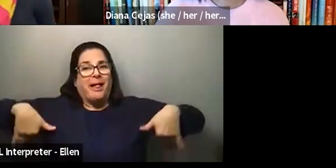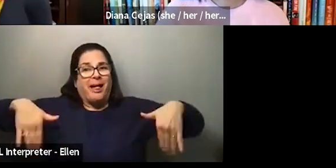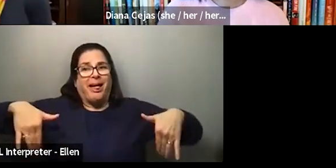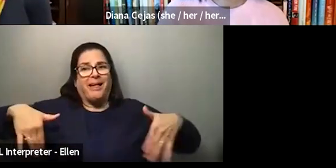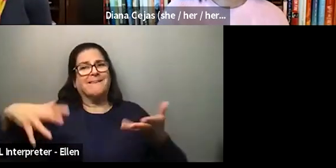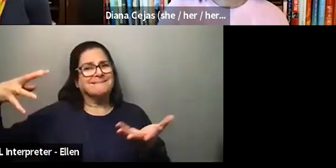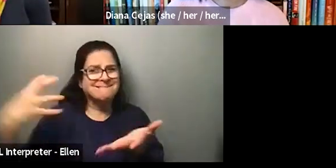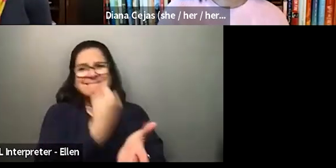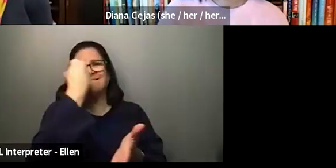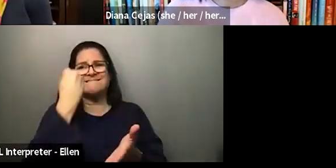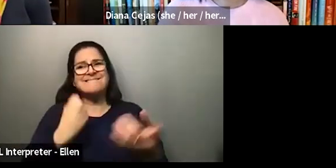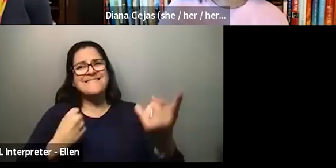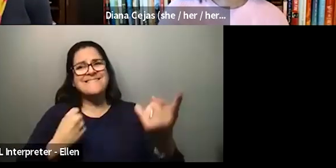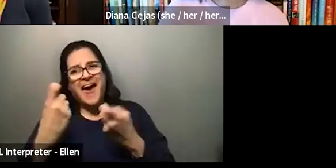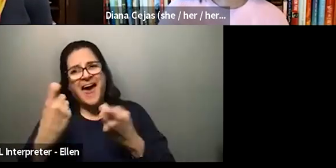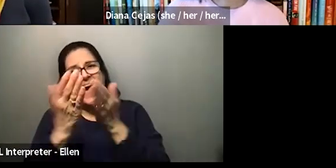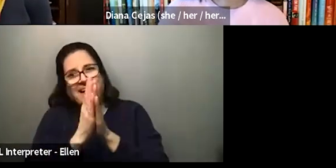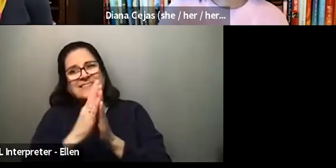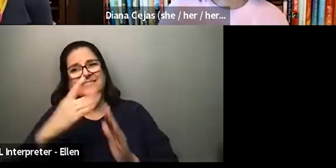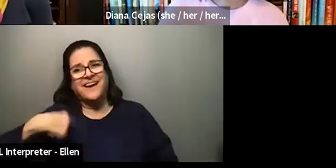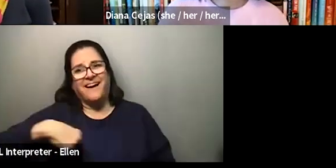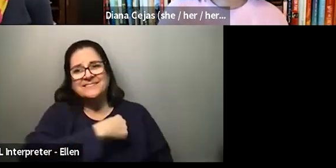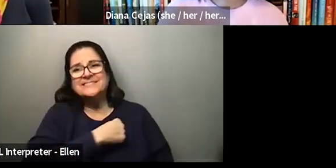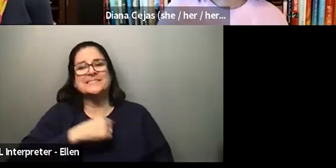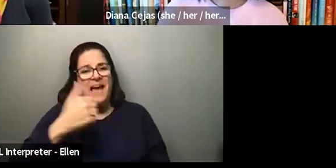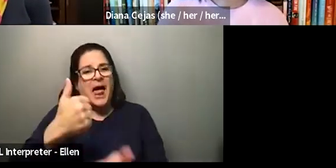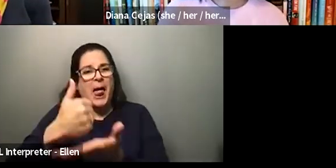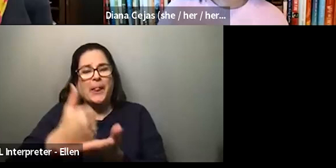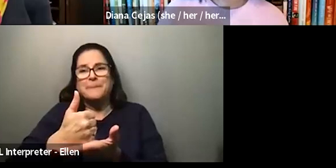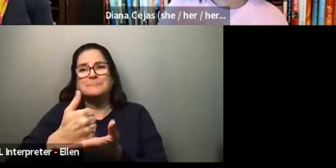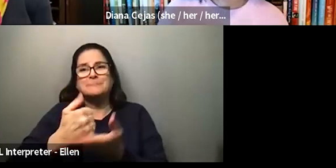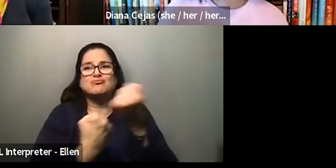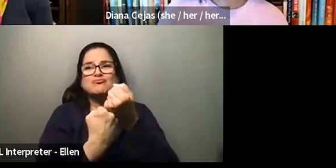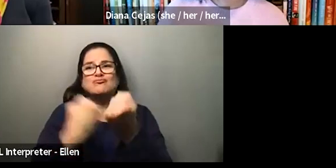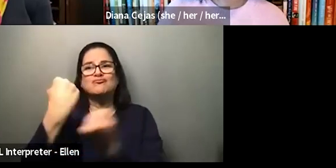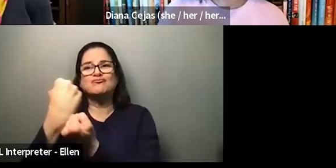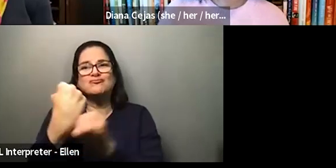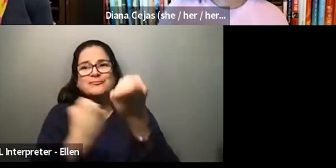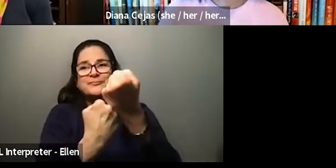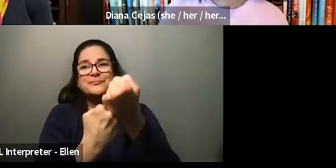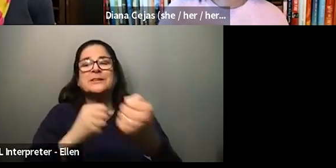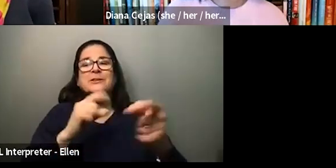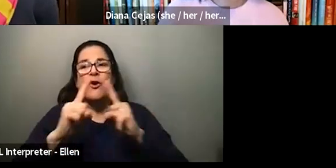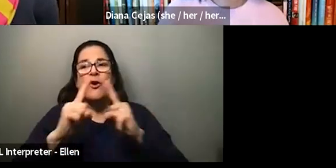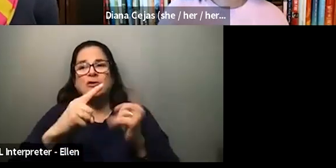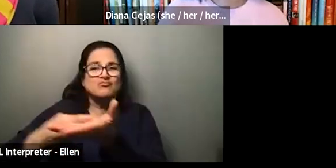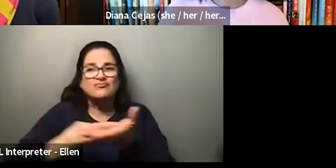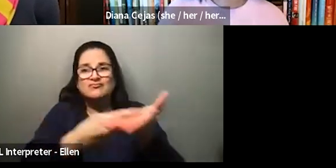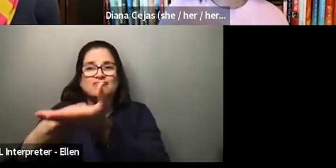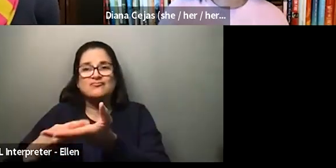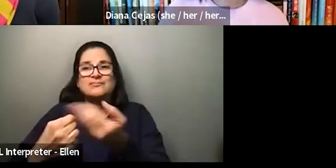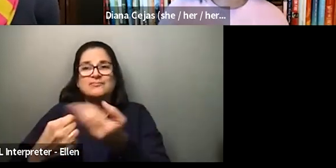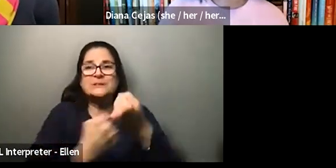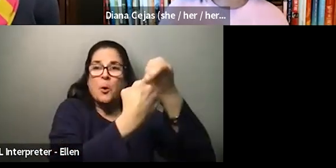into us, ask us for help. We, that's why we're all here, you know, like we're all, and we're all talking to each other. So do you think that we're all doing this